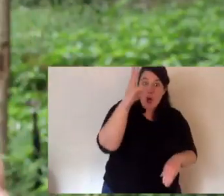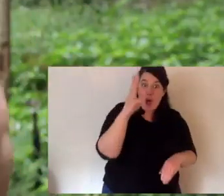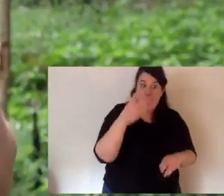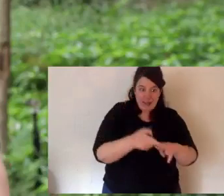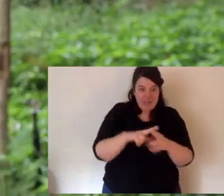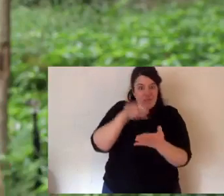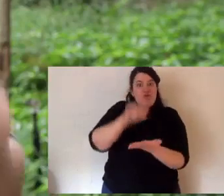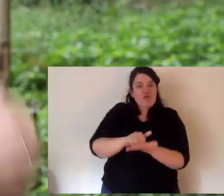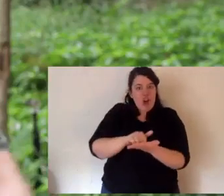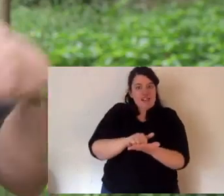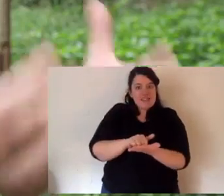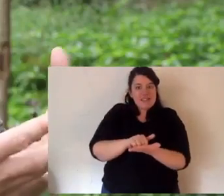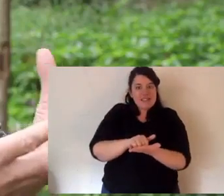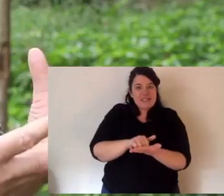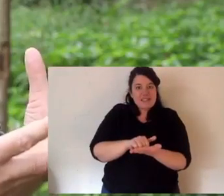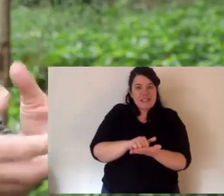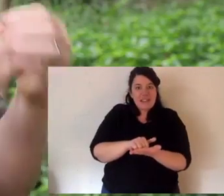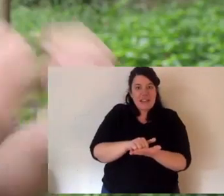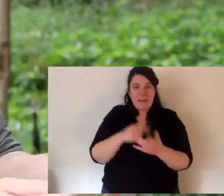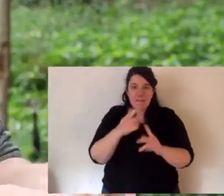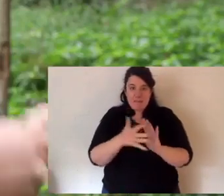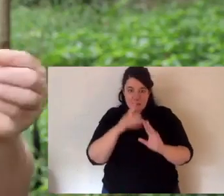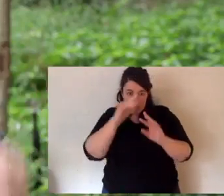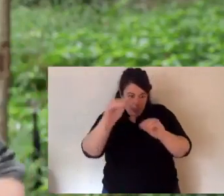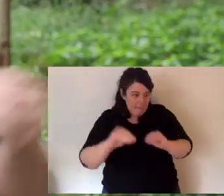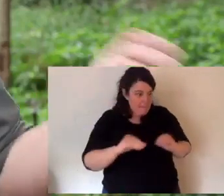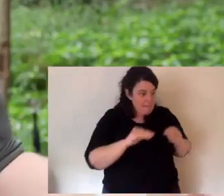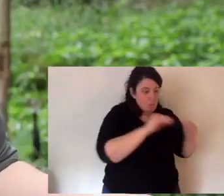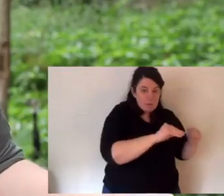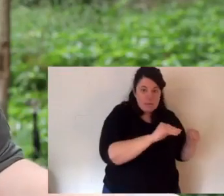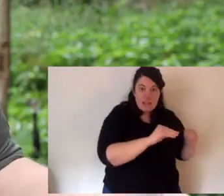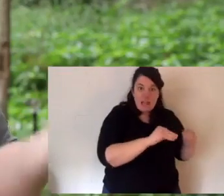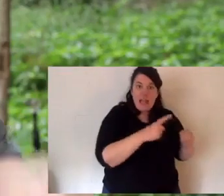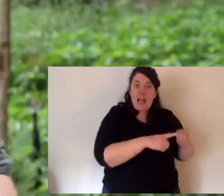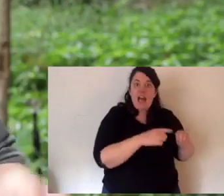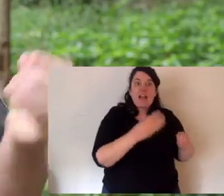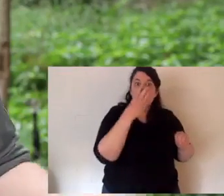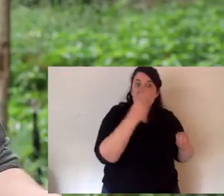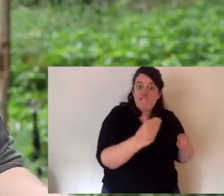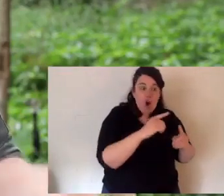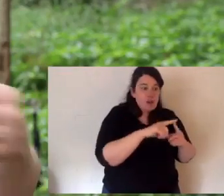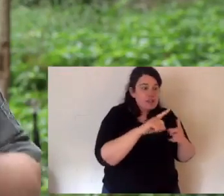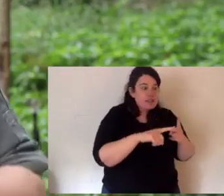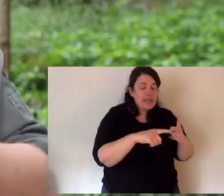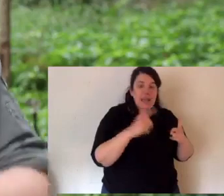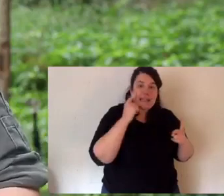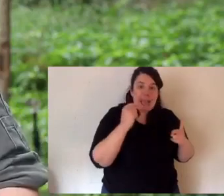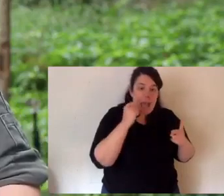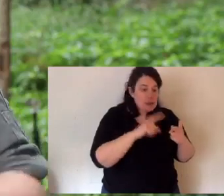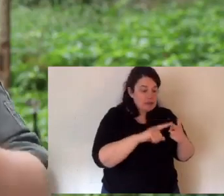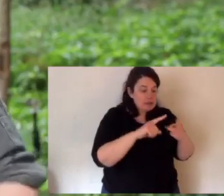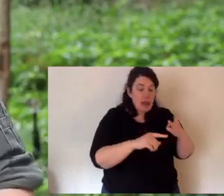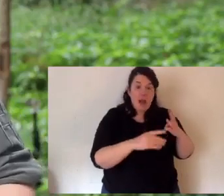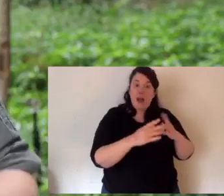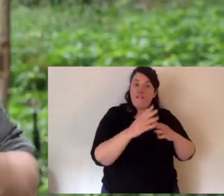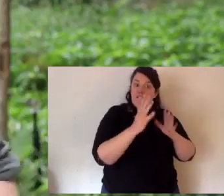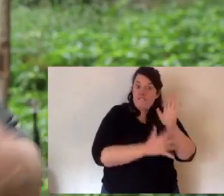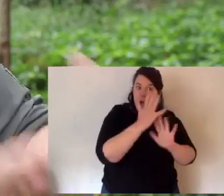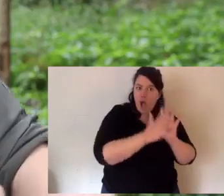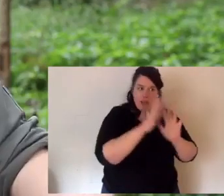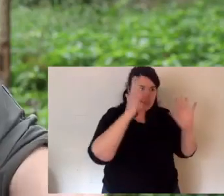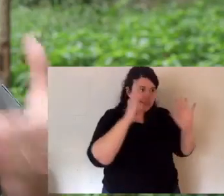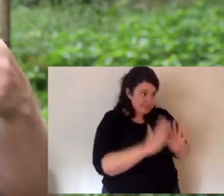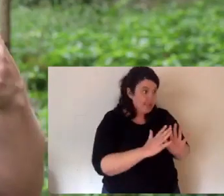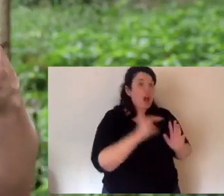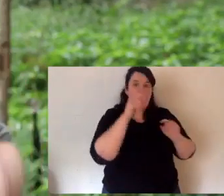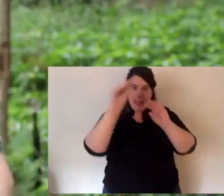really start an increase with big numbers. Once we've done that, we can return to wild, if suitable. And if there's other projects that mean that we can